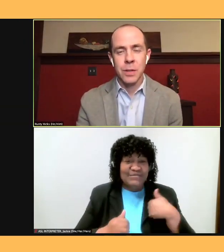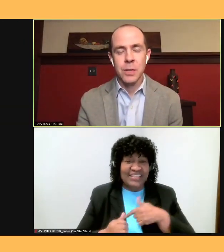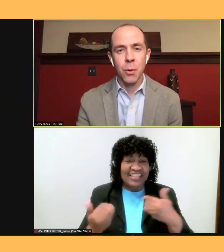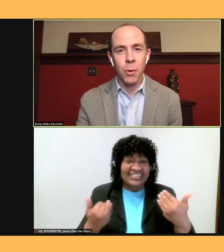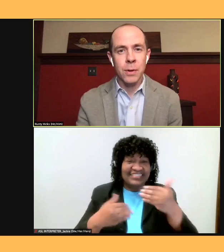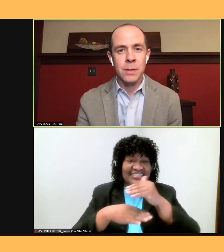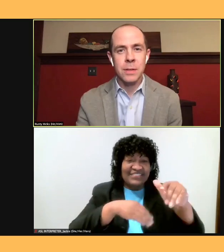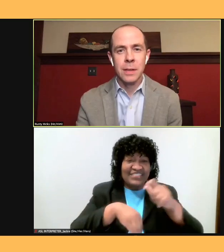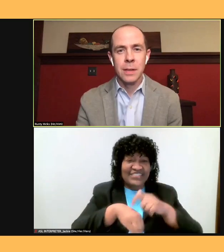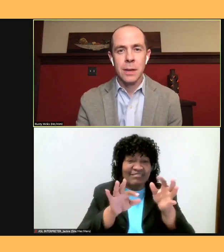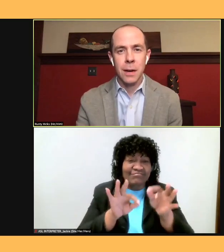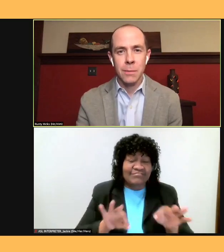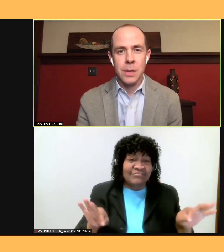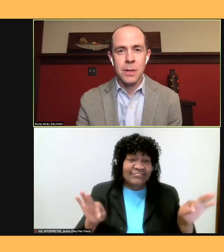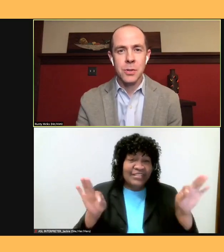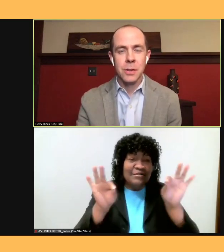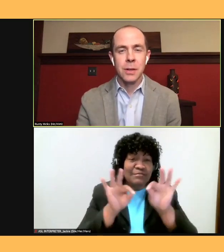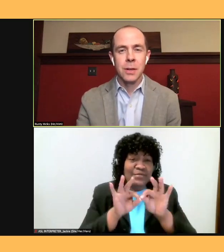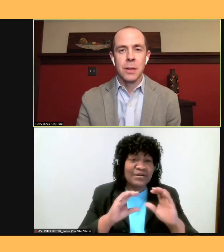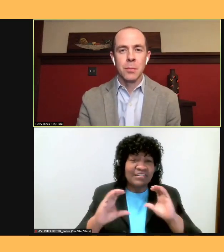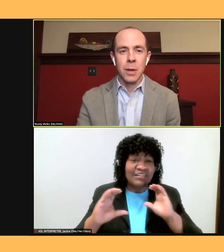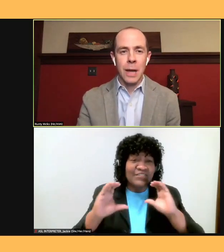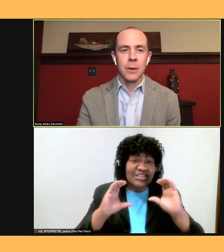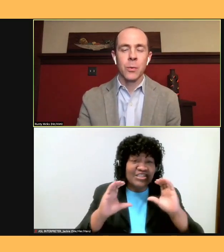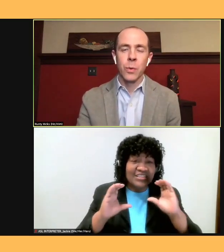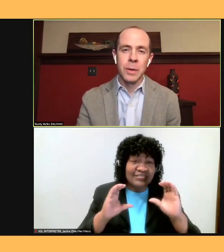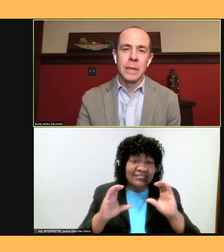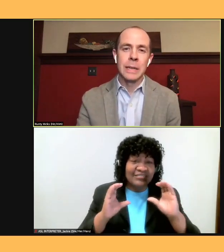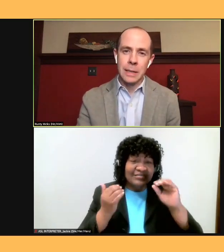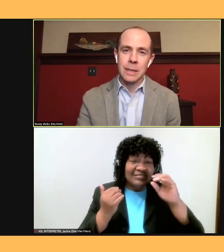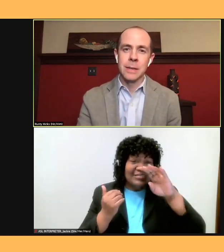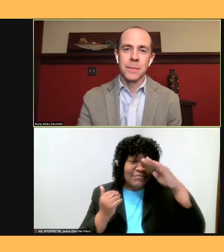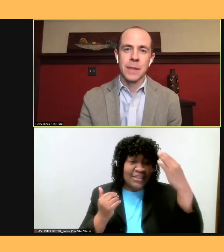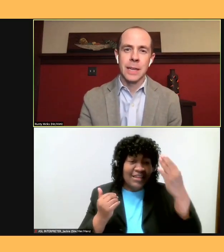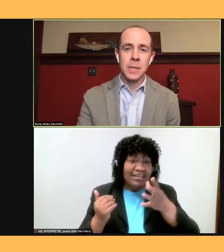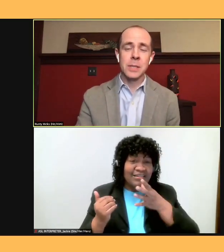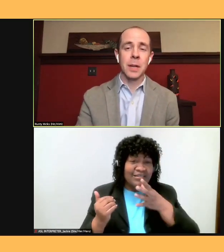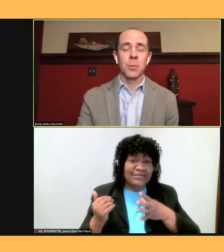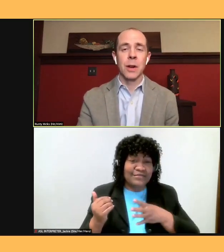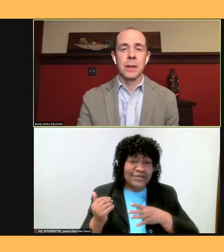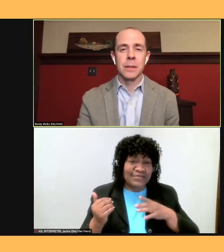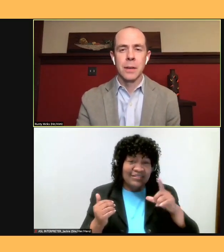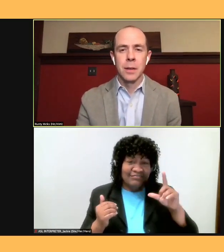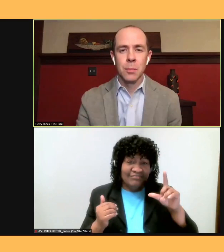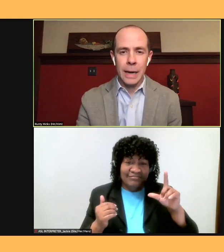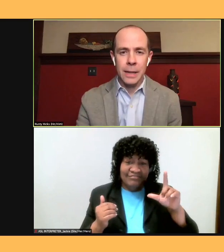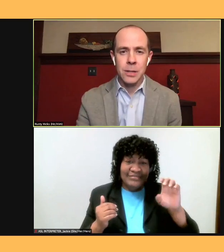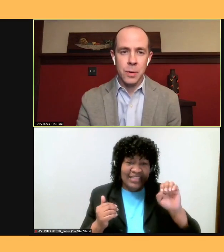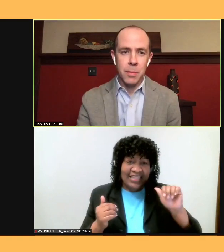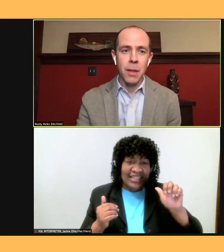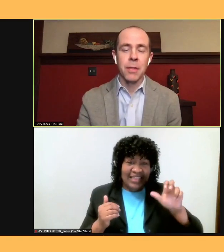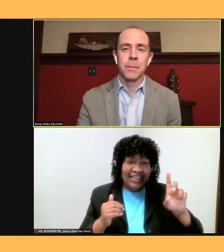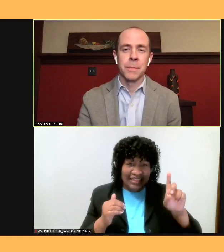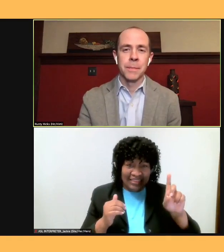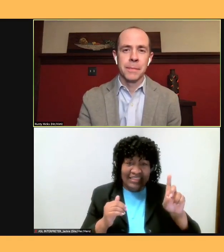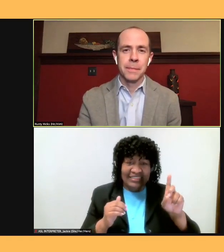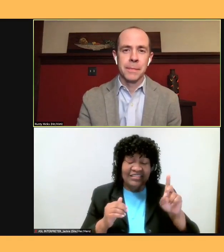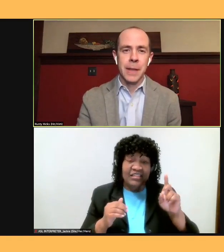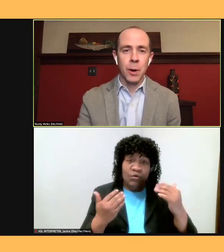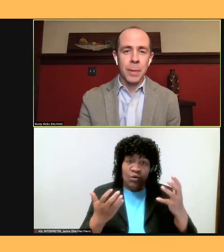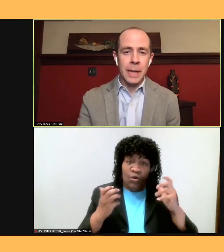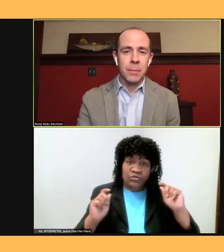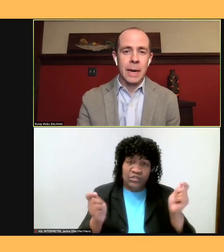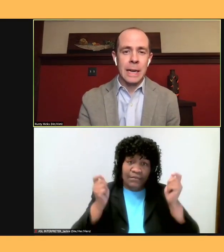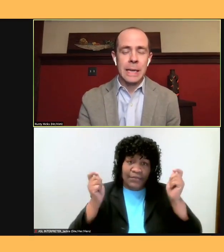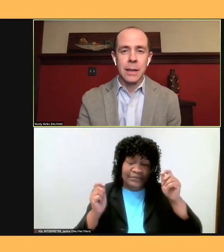conversation, Black Women Lead, as we celebrate Black History Month. I want to begin by